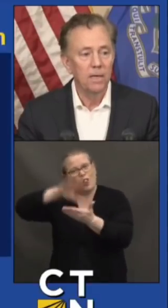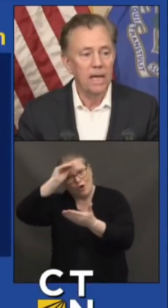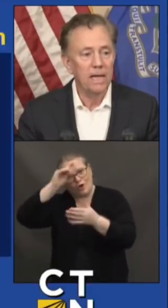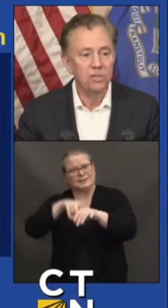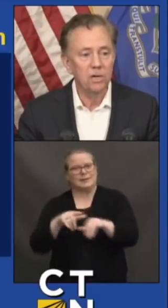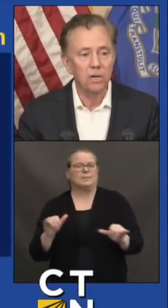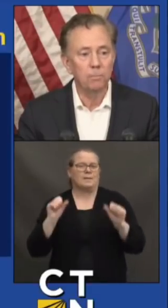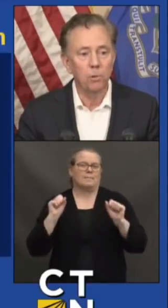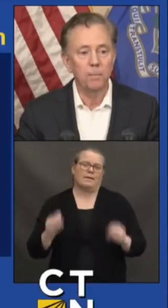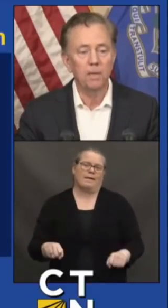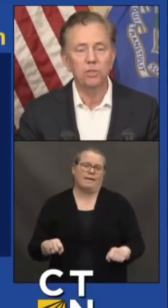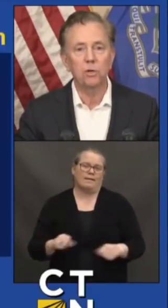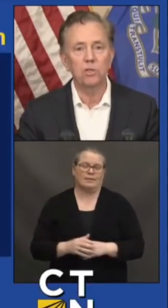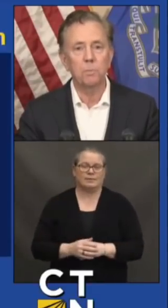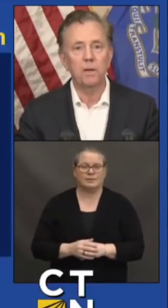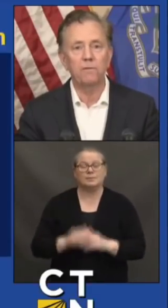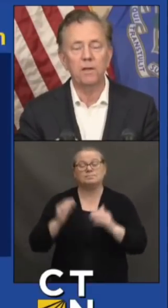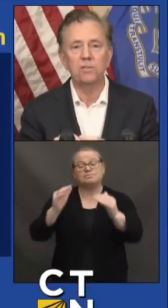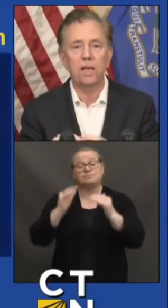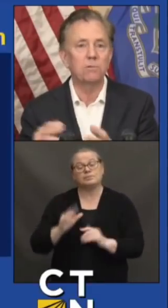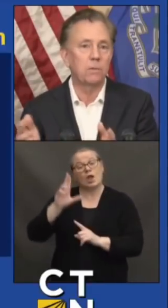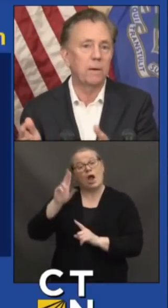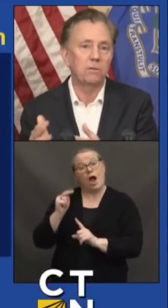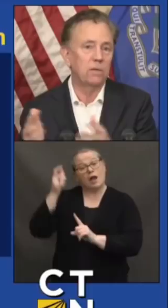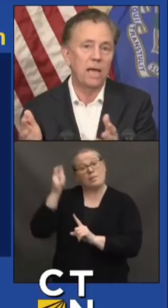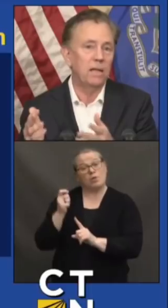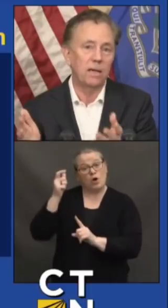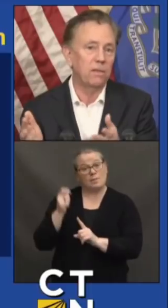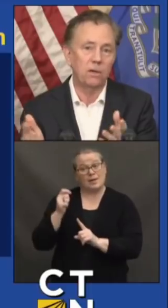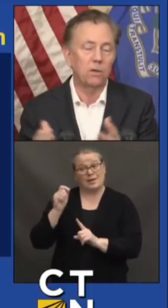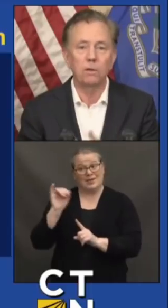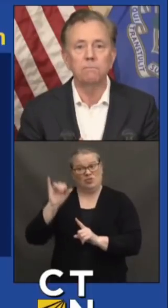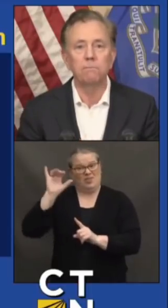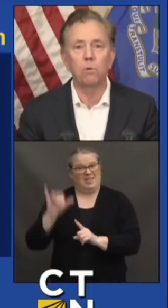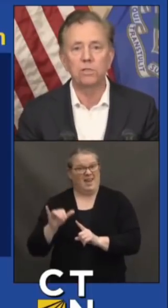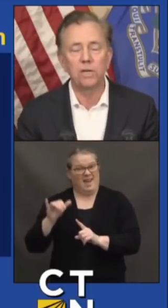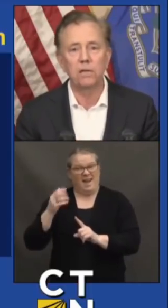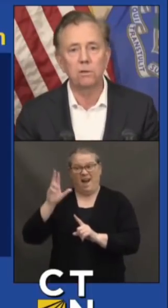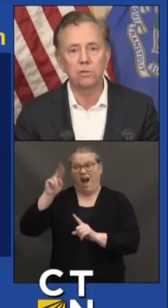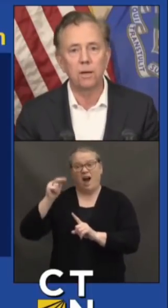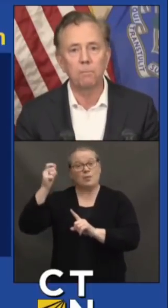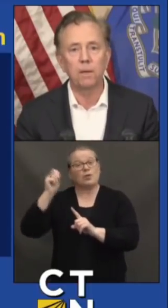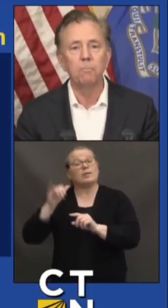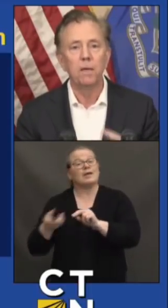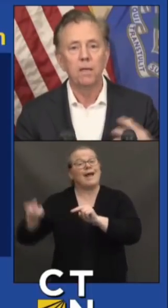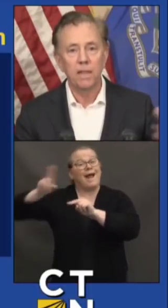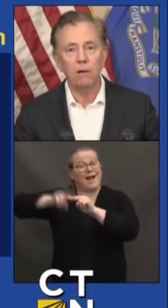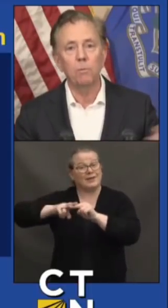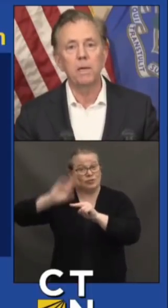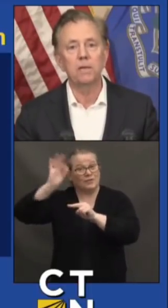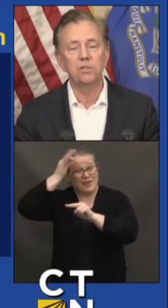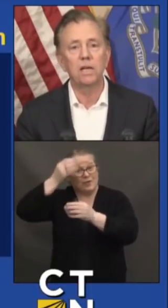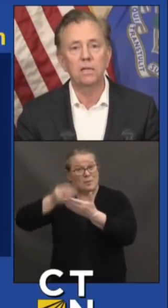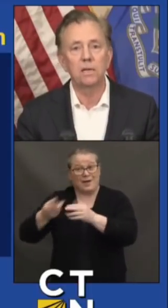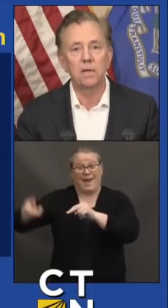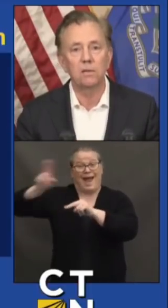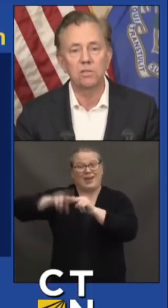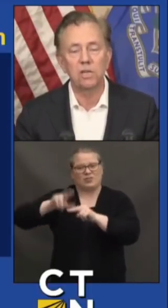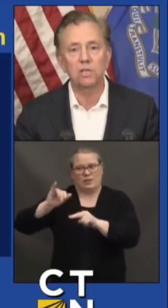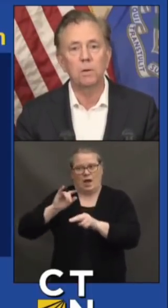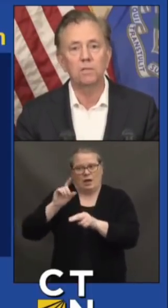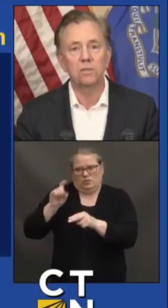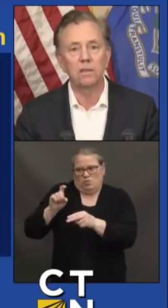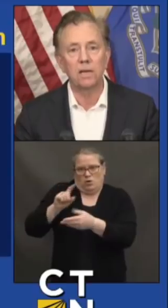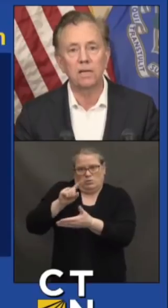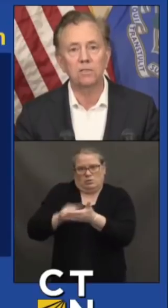The enhanced unemployment insurance benefits, that was about to end, I think, on the 14th or something. That will be extended another